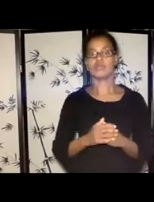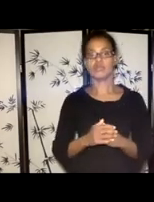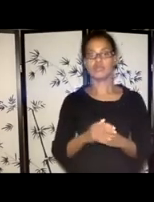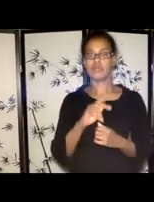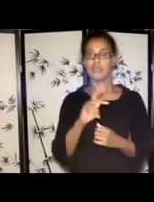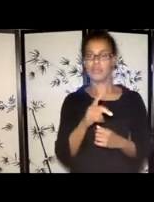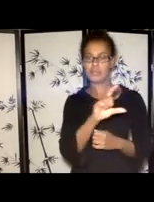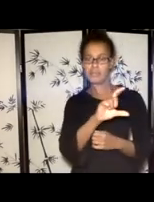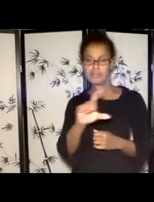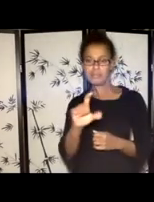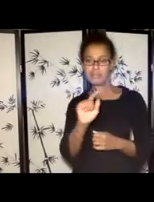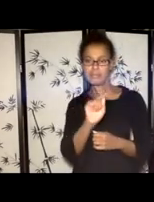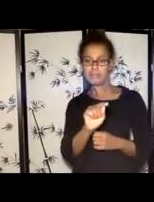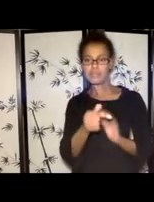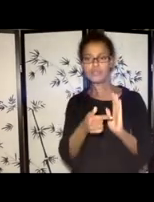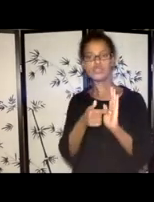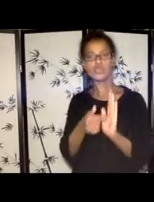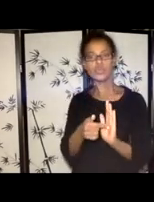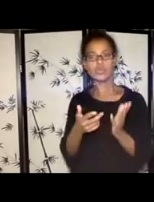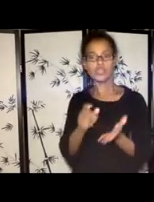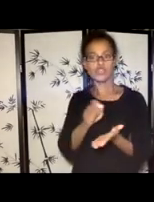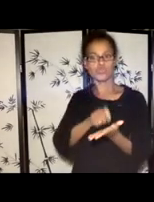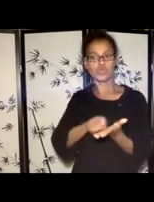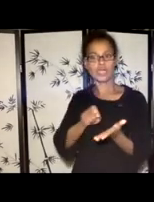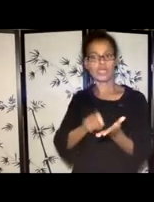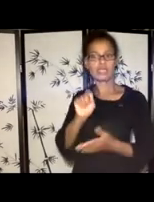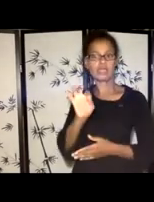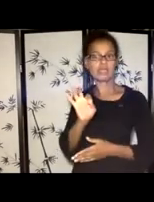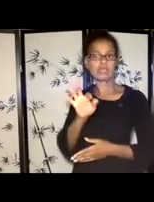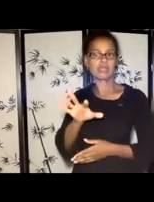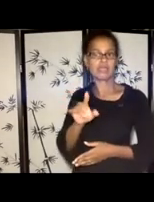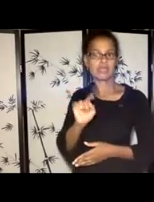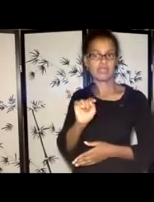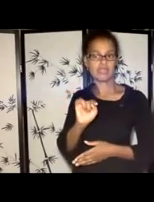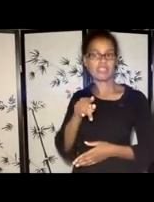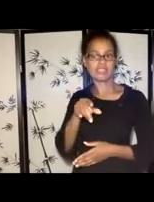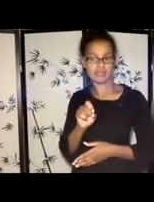will actually help you answer the questions being asked.